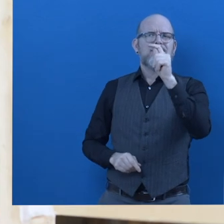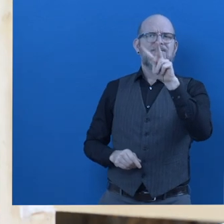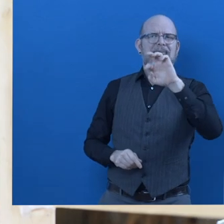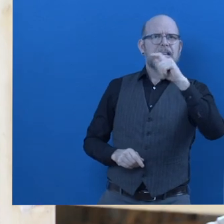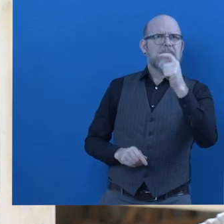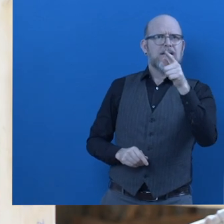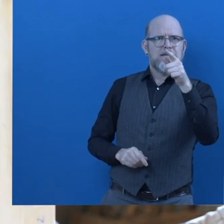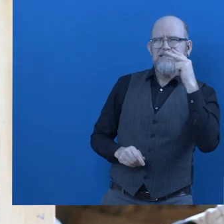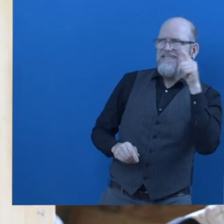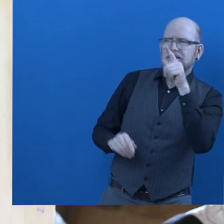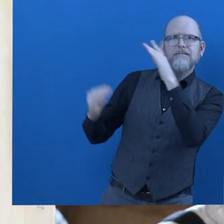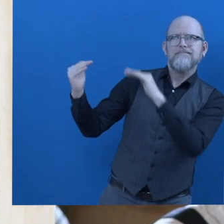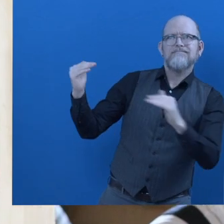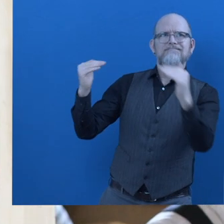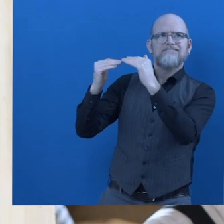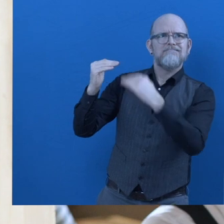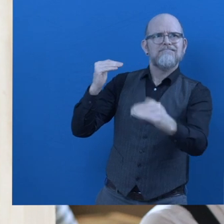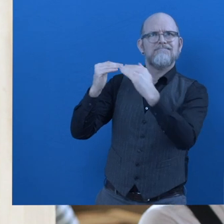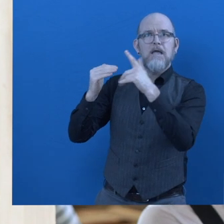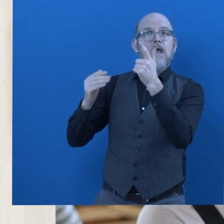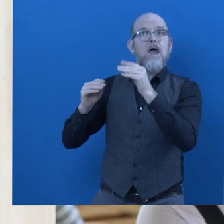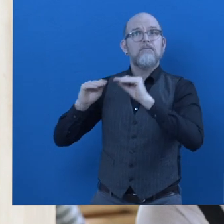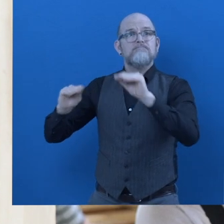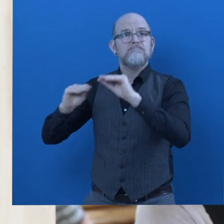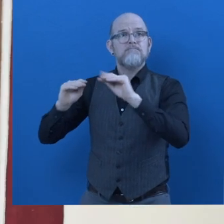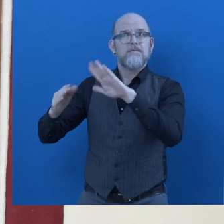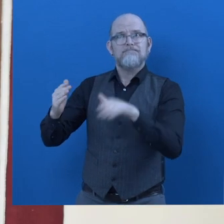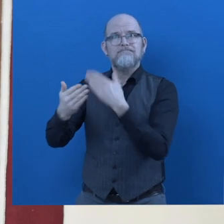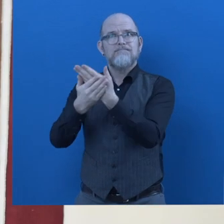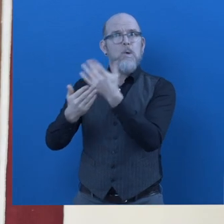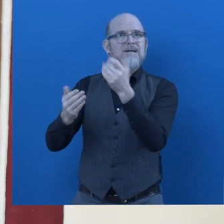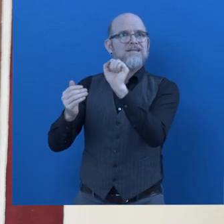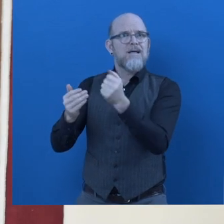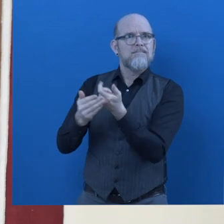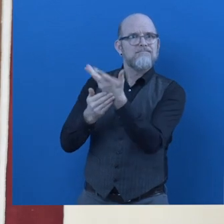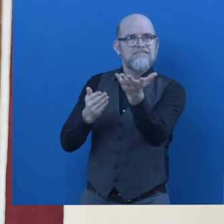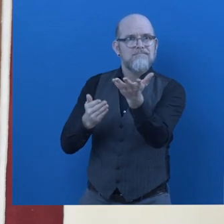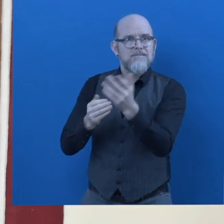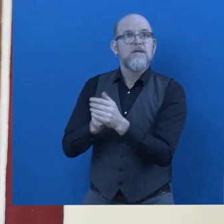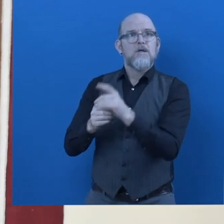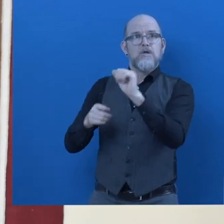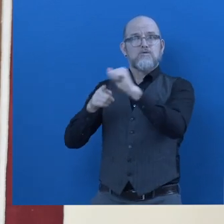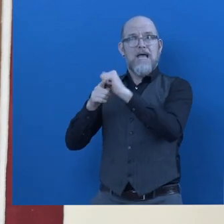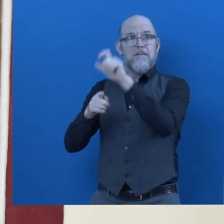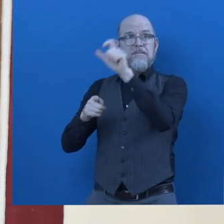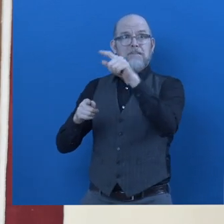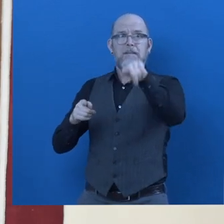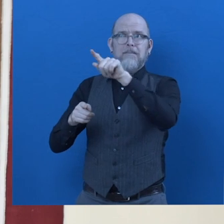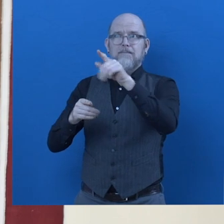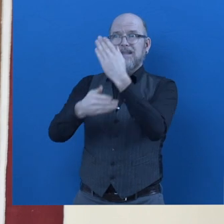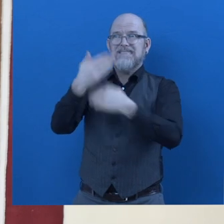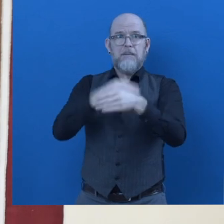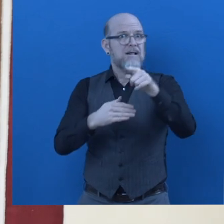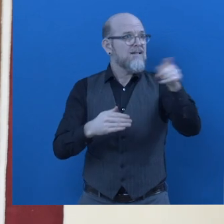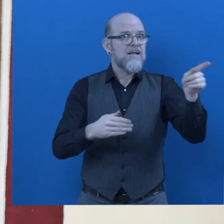inclusive education and provide the necessary trainings to students with disabilities. So afterwards, we